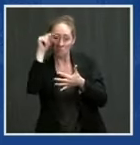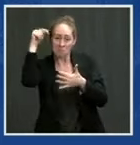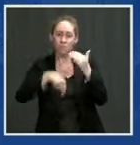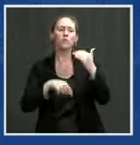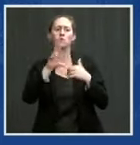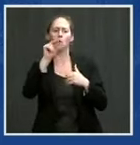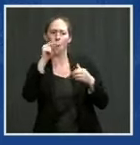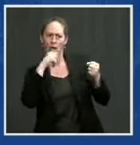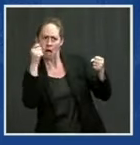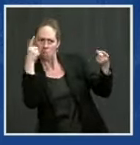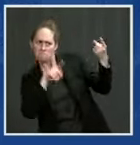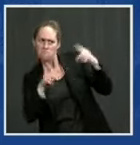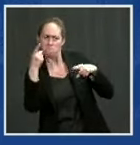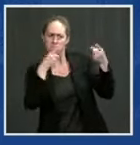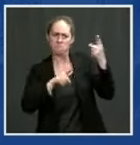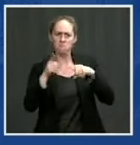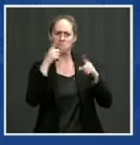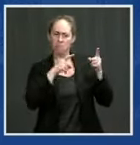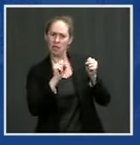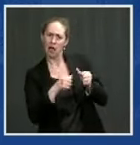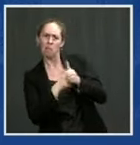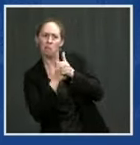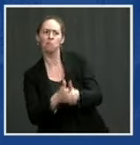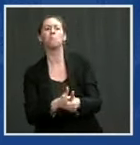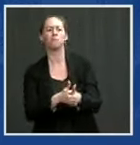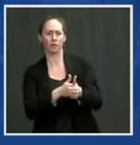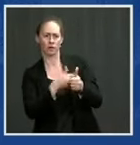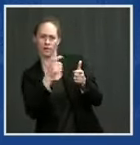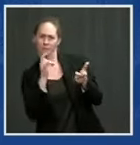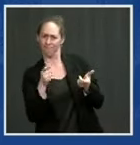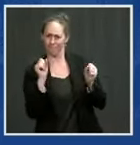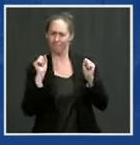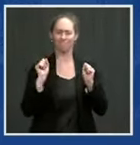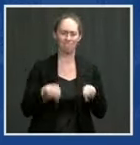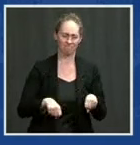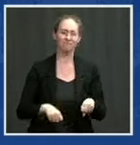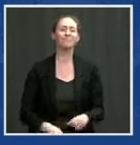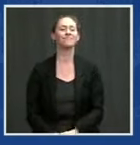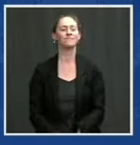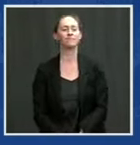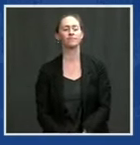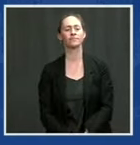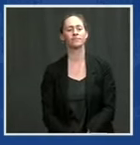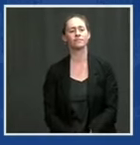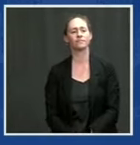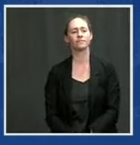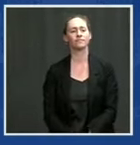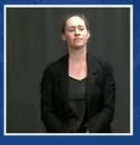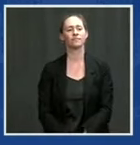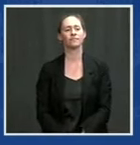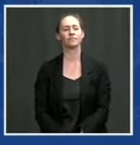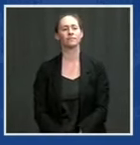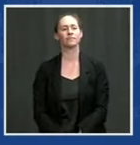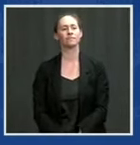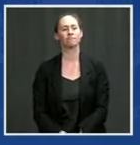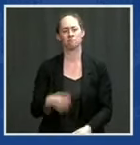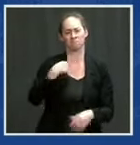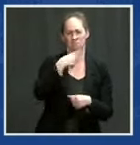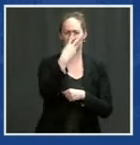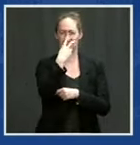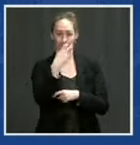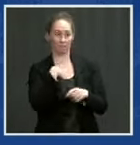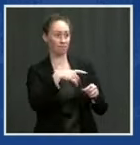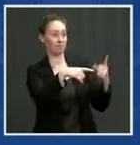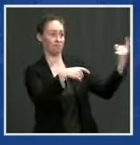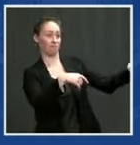we'll stick to the deal just like i doubt you'll find anyone i'm saying they don't trust me when i said okay this is the deal on these